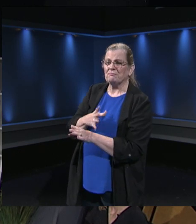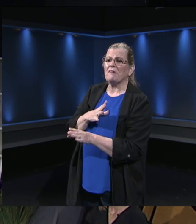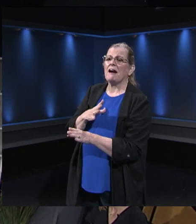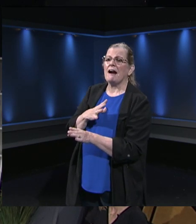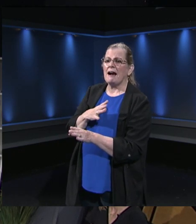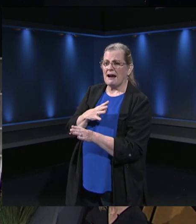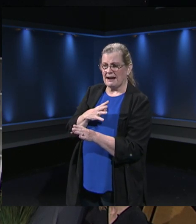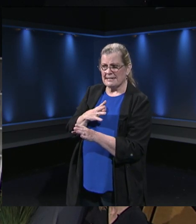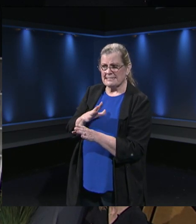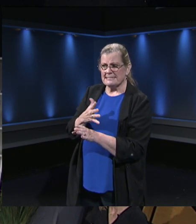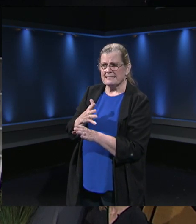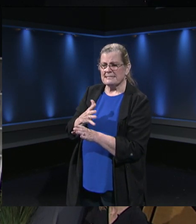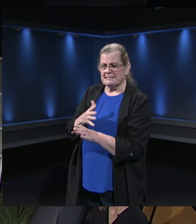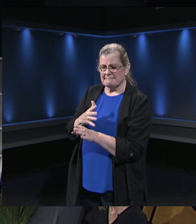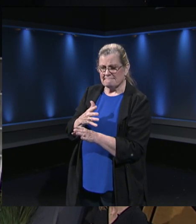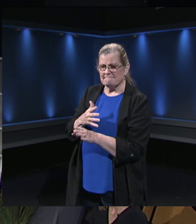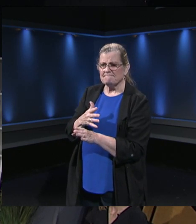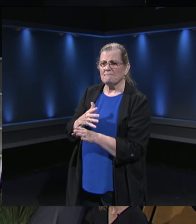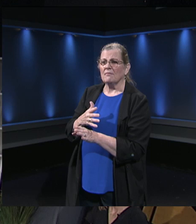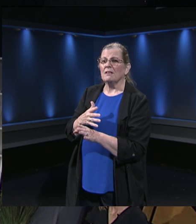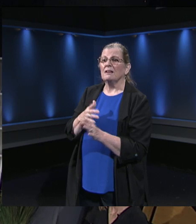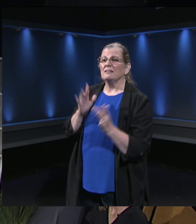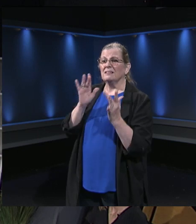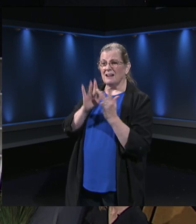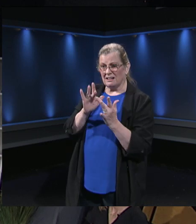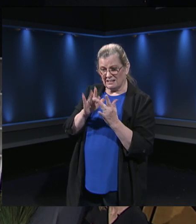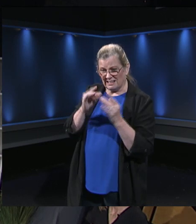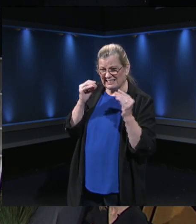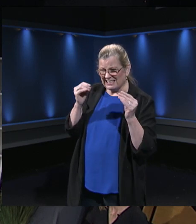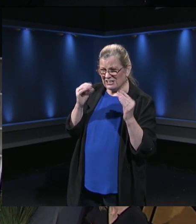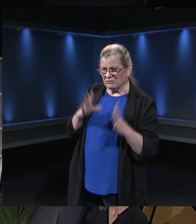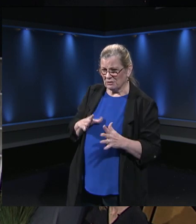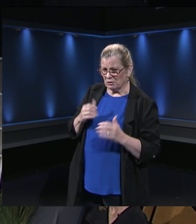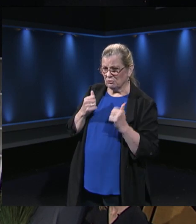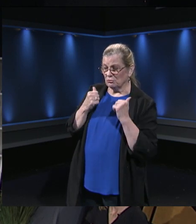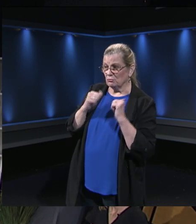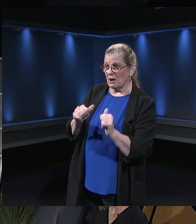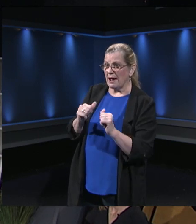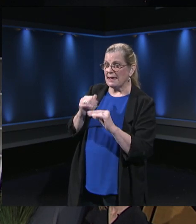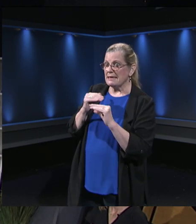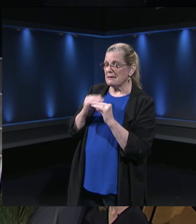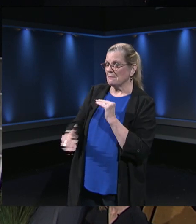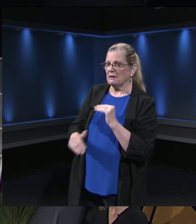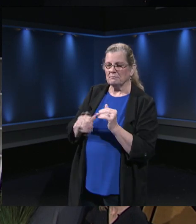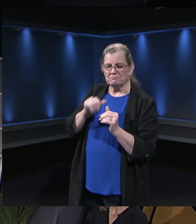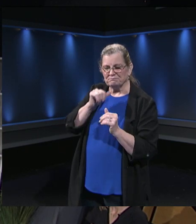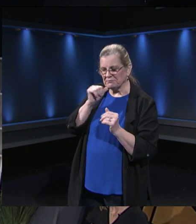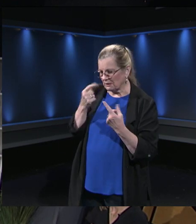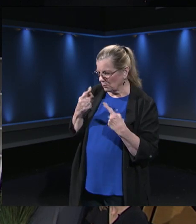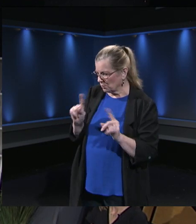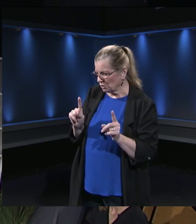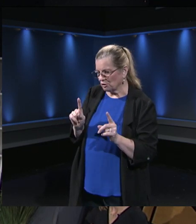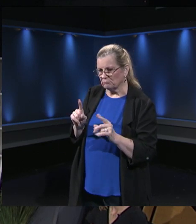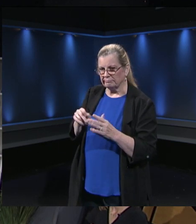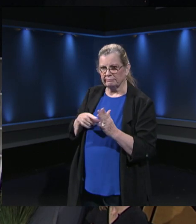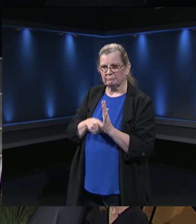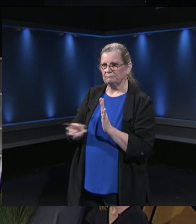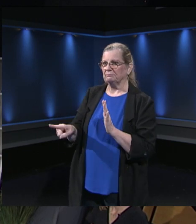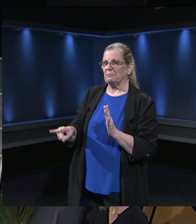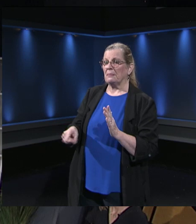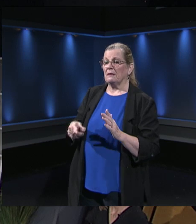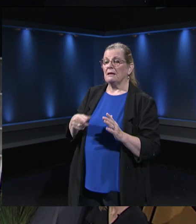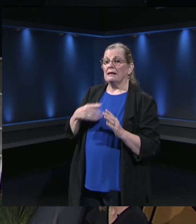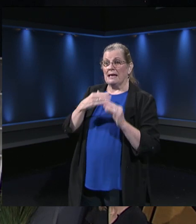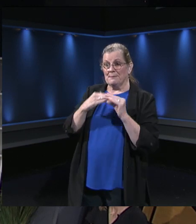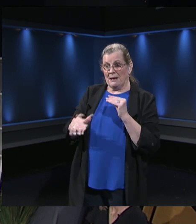reached out to his teacher. She said she would try again. It didn't work. She tried sending it to me but realized I